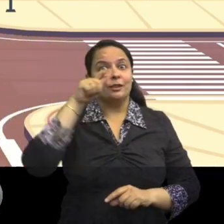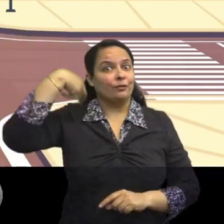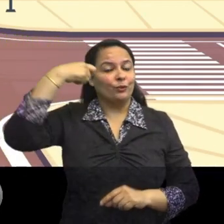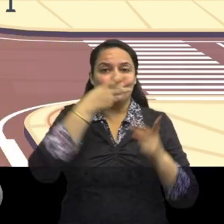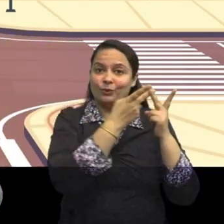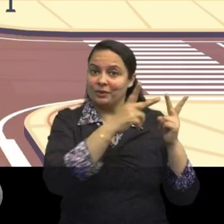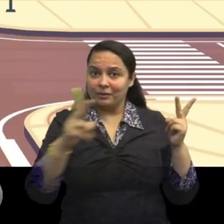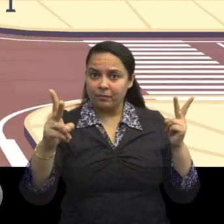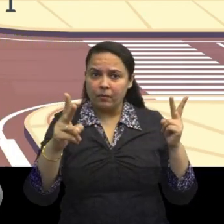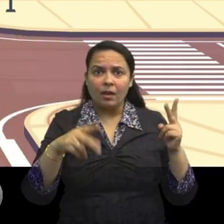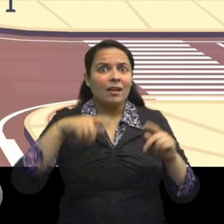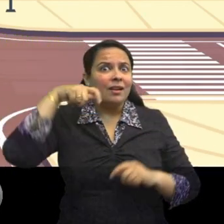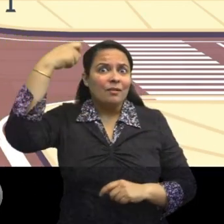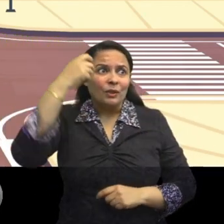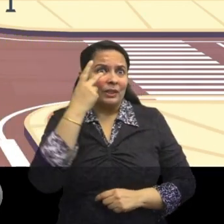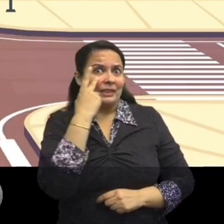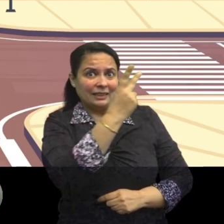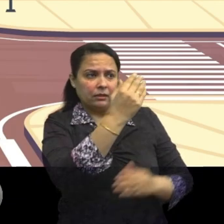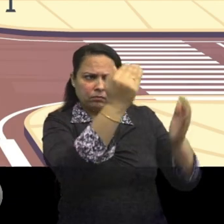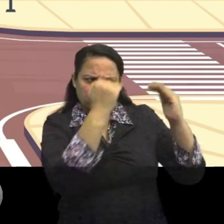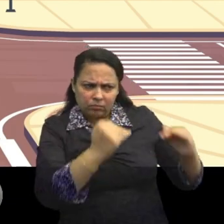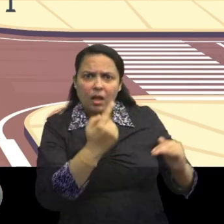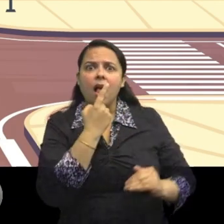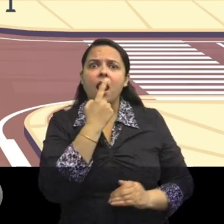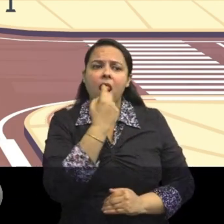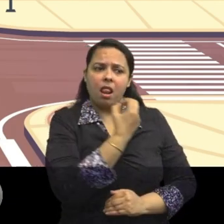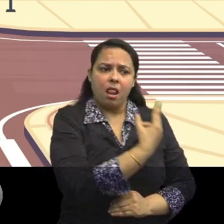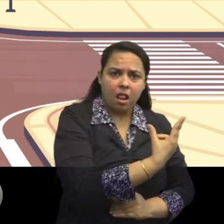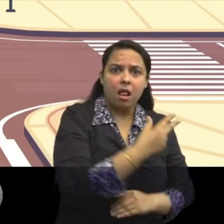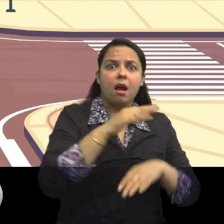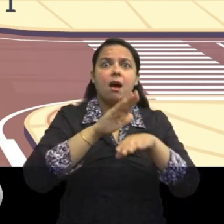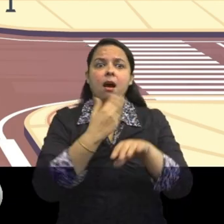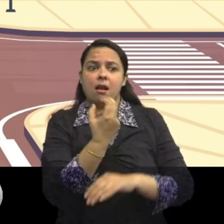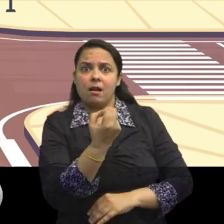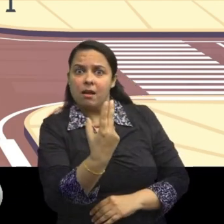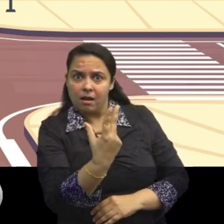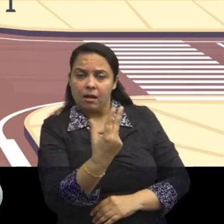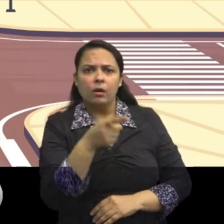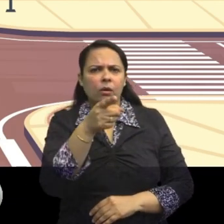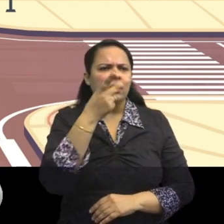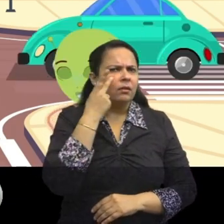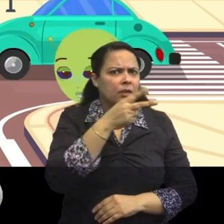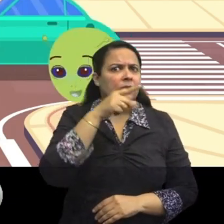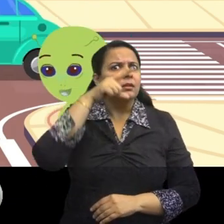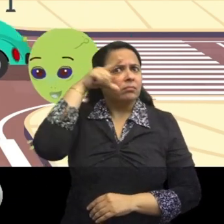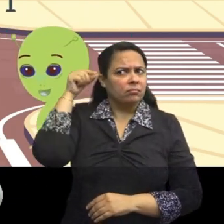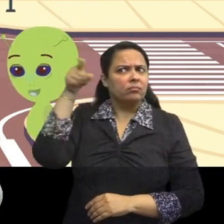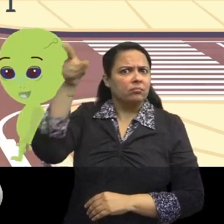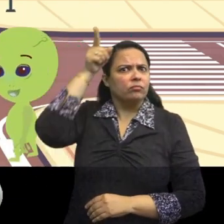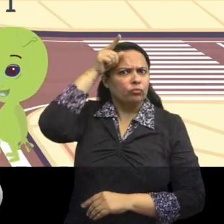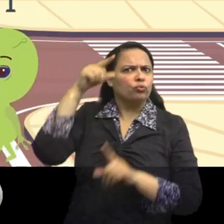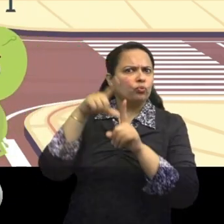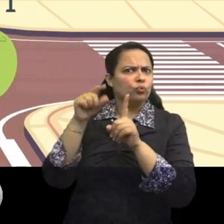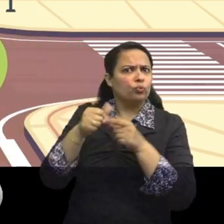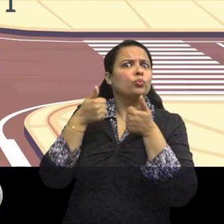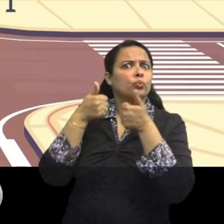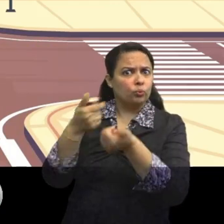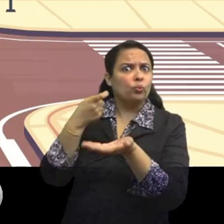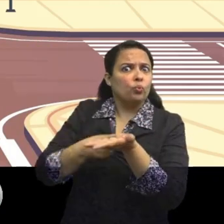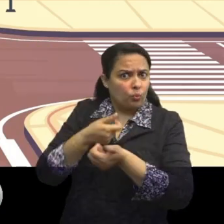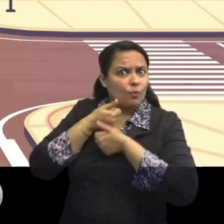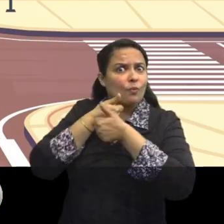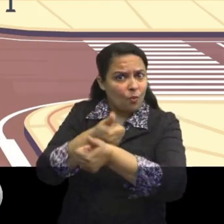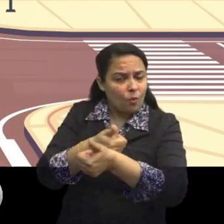Yes, friends, Jojo is crossing the road the right way. Wherever a zebra crossing is available,